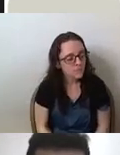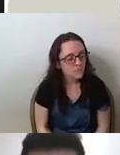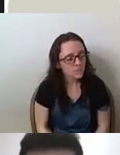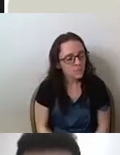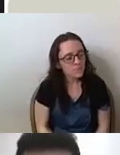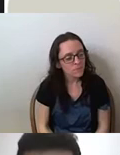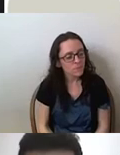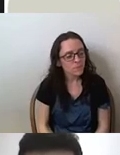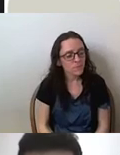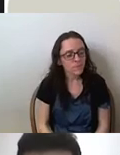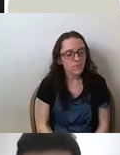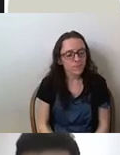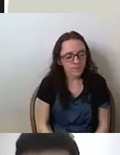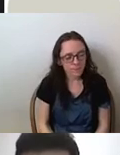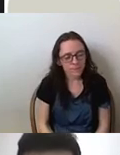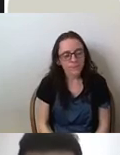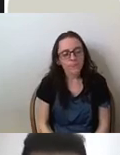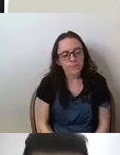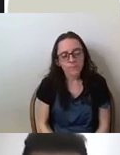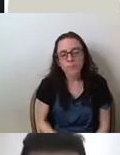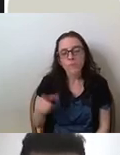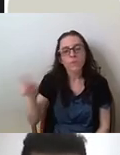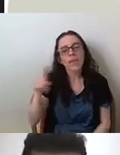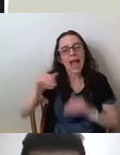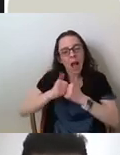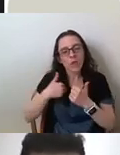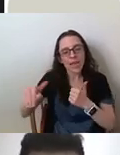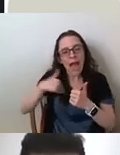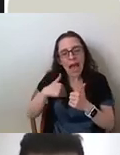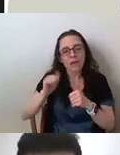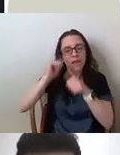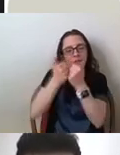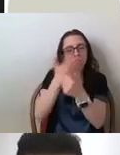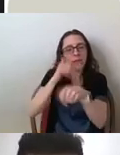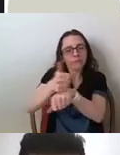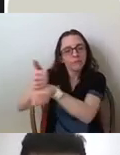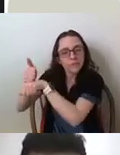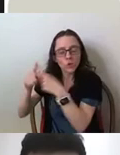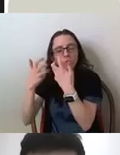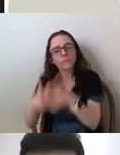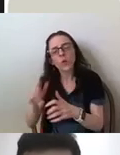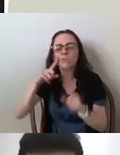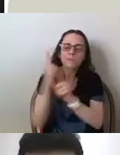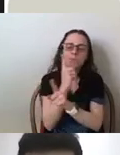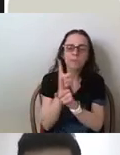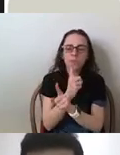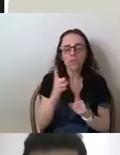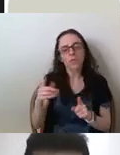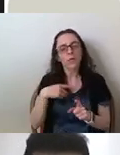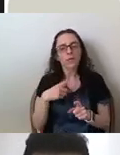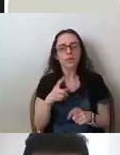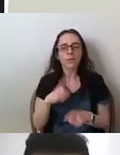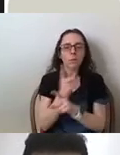institutional arrangements which would have been used to solve this problem in sort of our classical commercial republic and then sort of in a